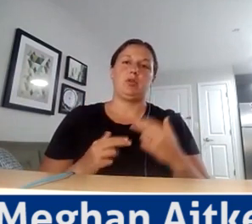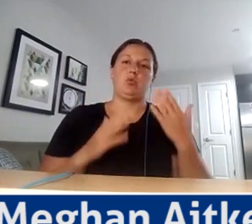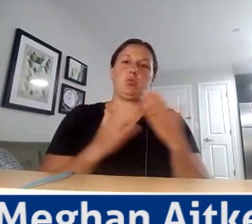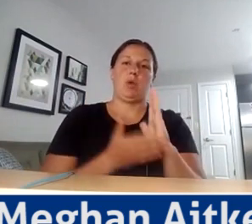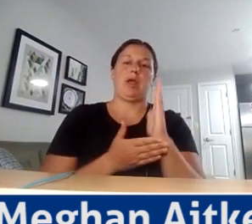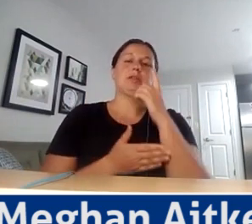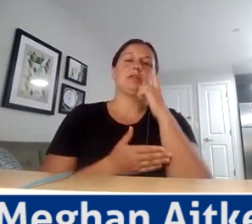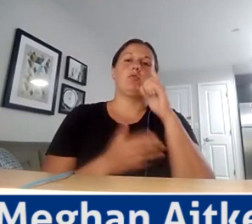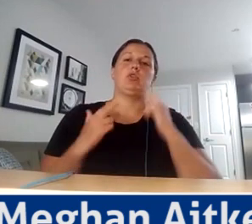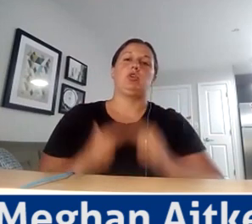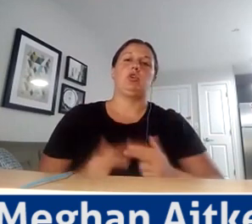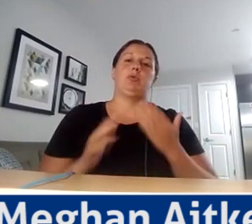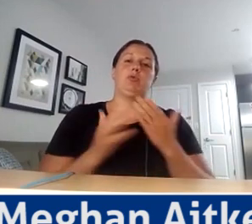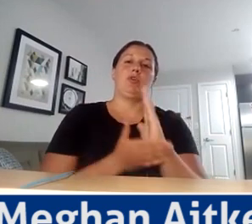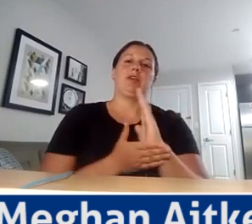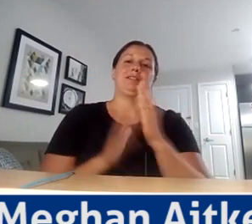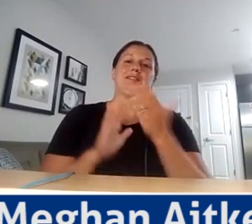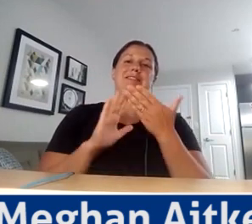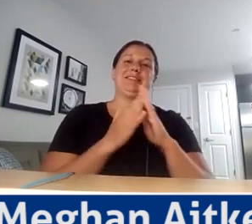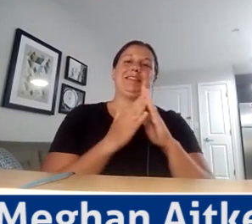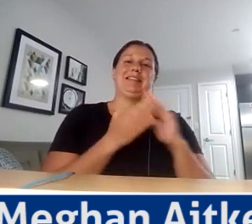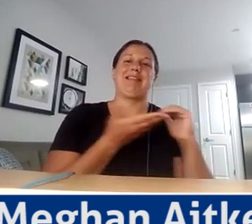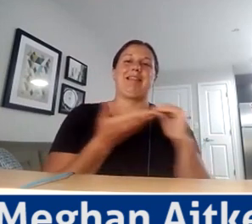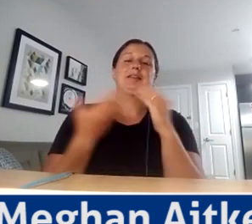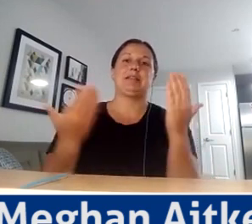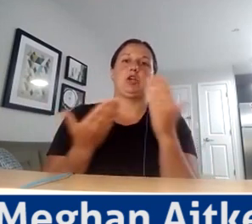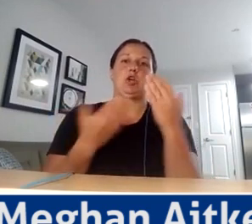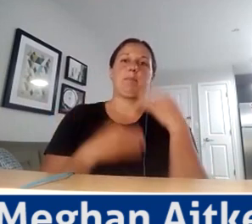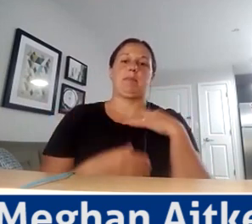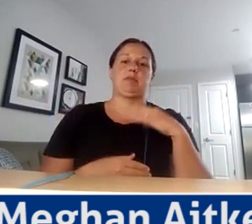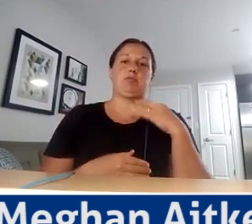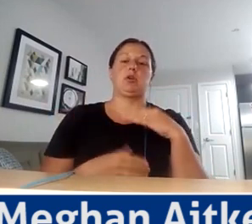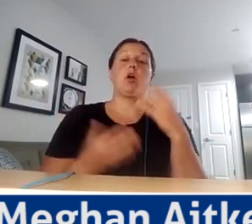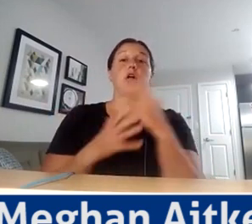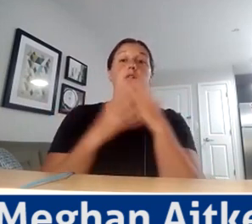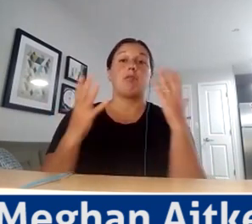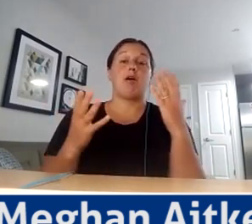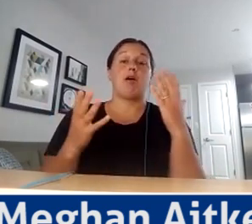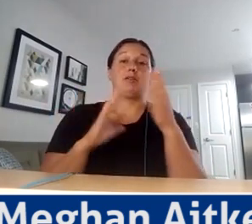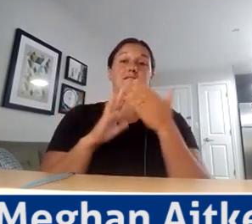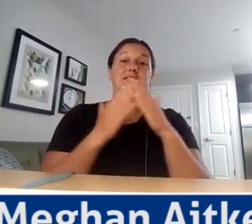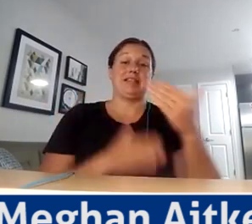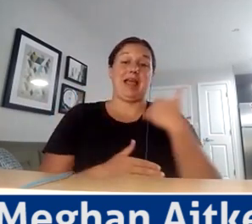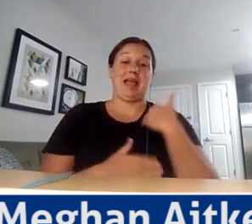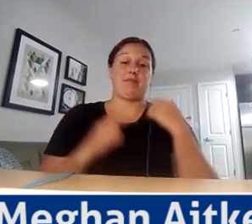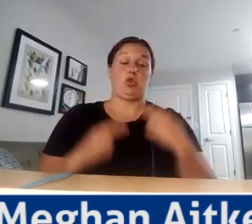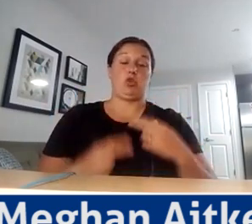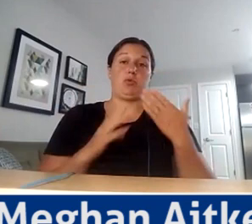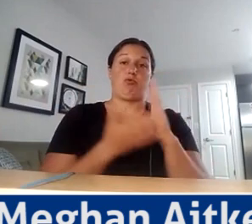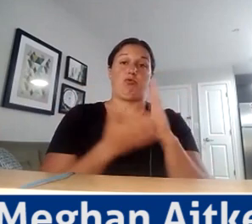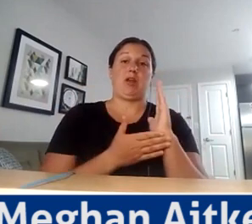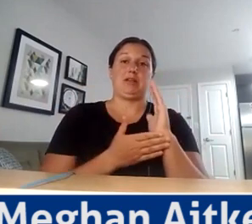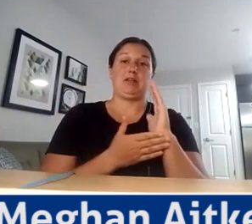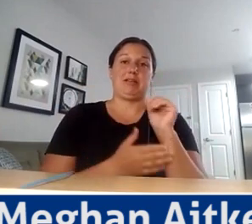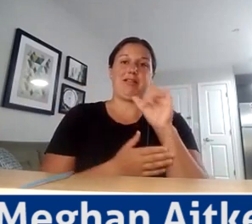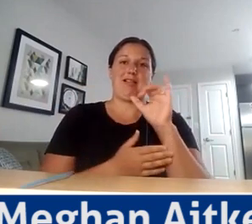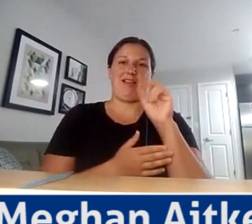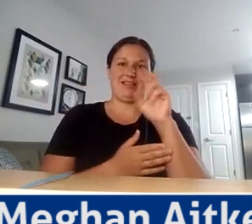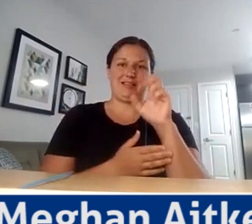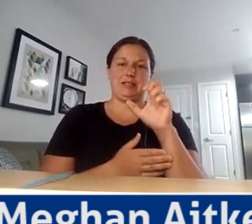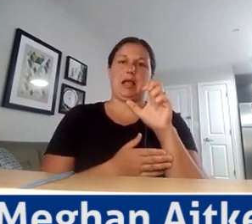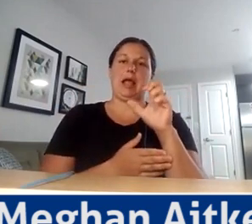in Pittsburgh and a lot of cities have a Human Rights Alliance, there is such a thing as a universal periodic review